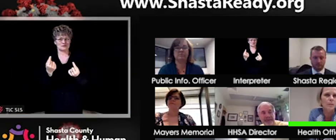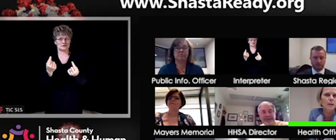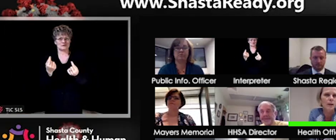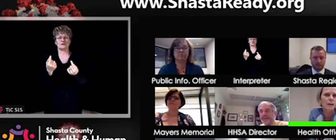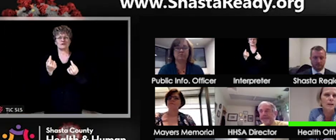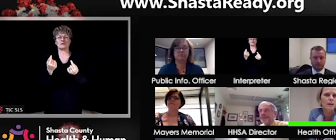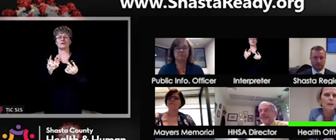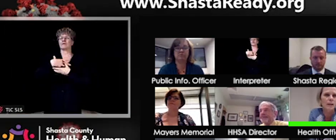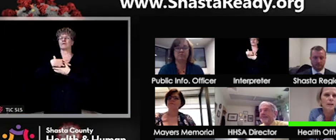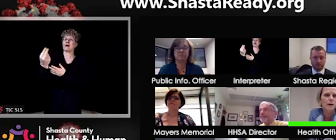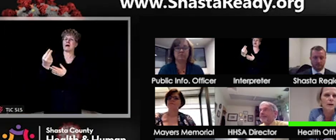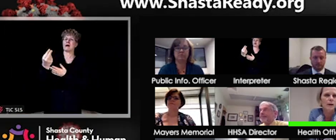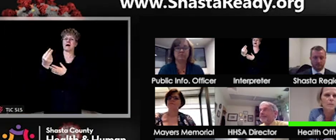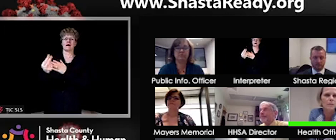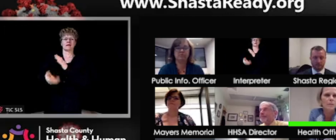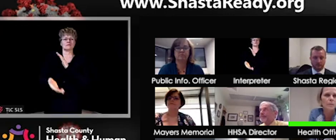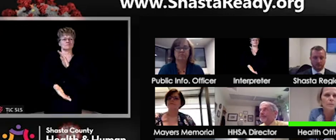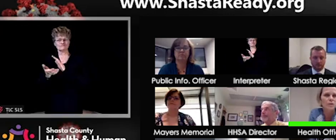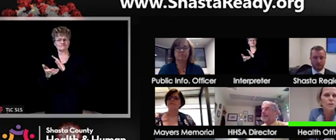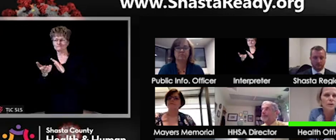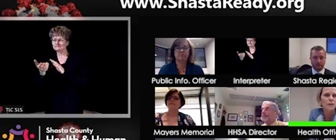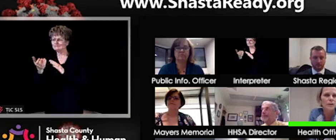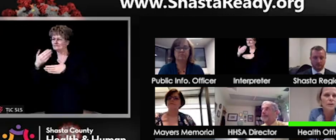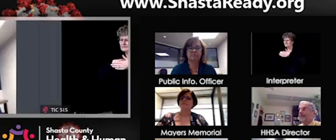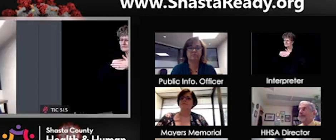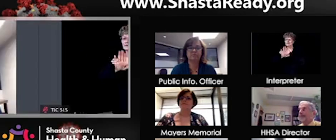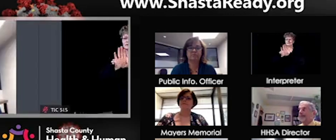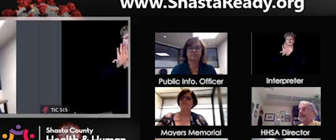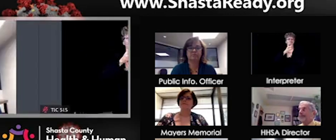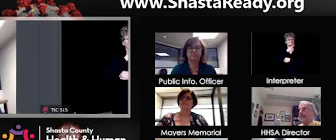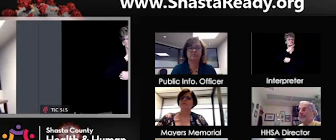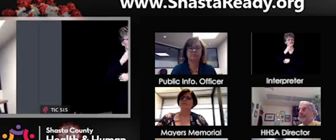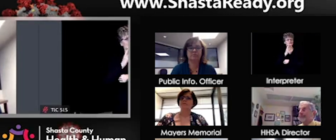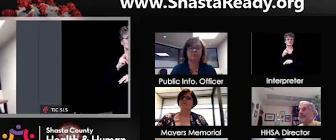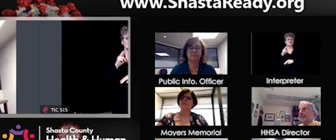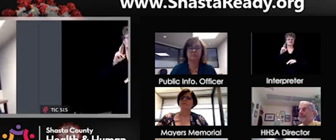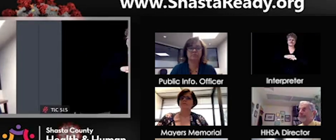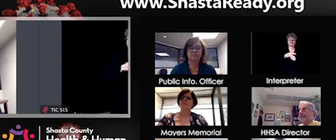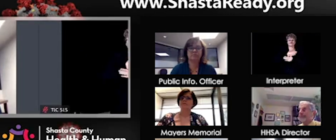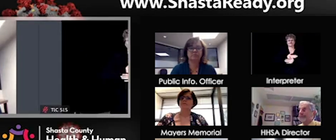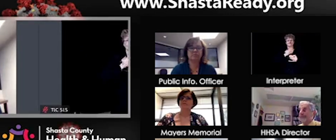some dine-in restaurant experiences.